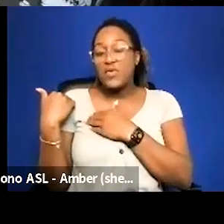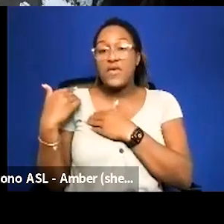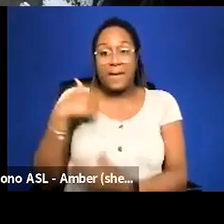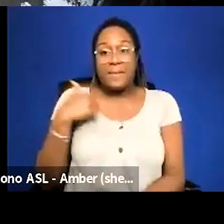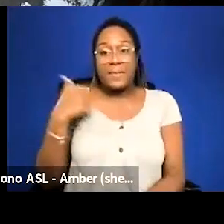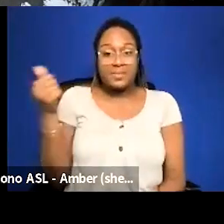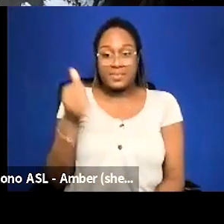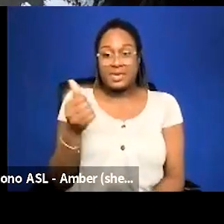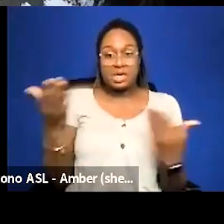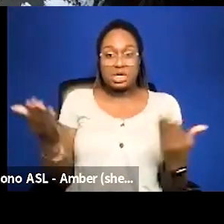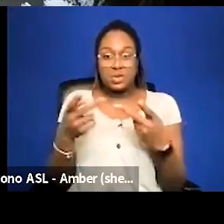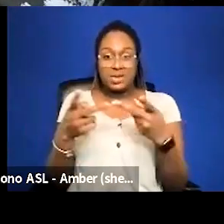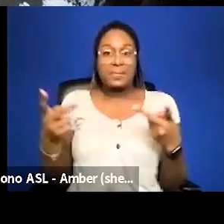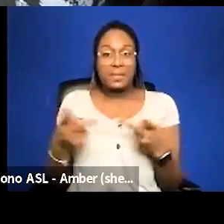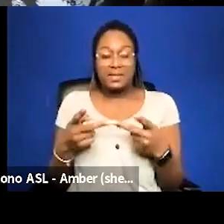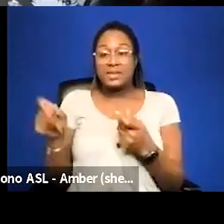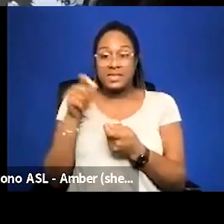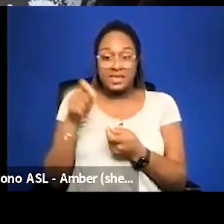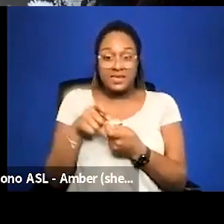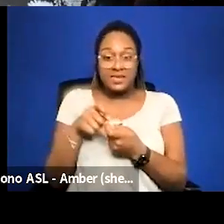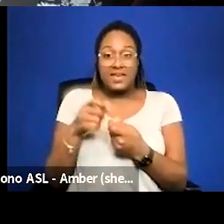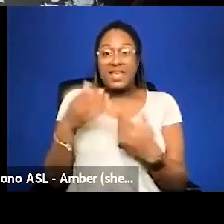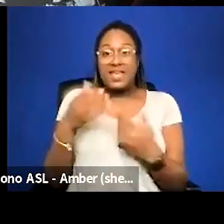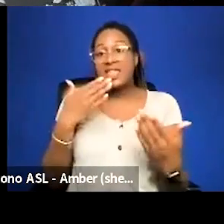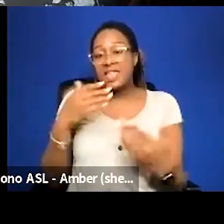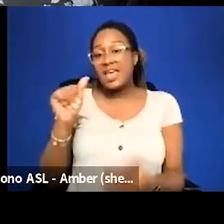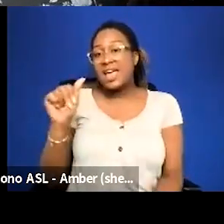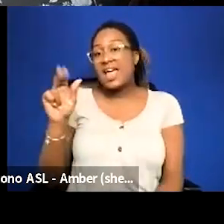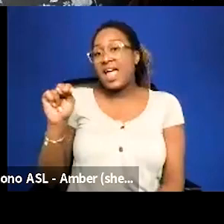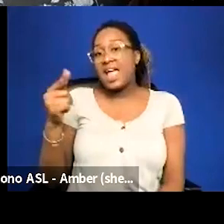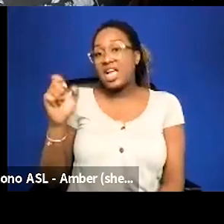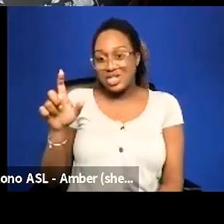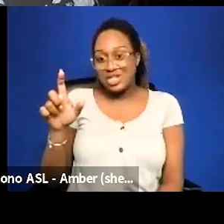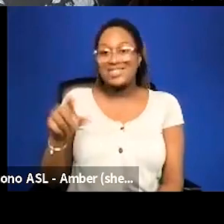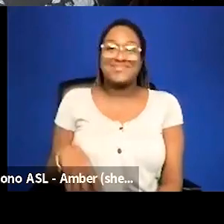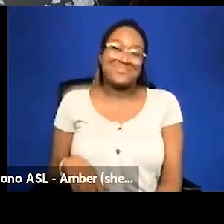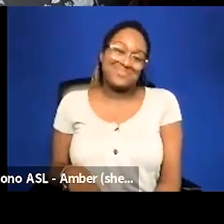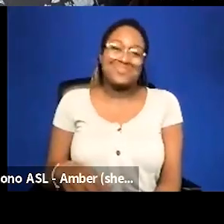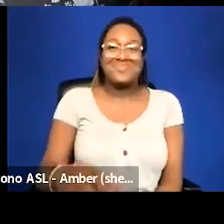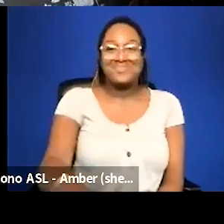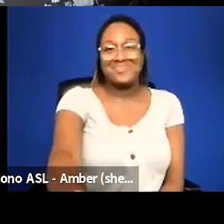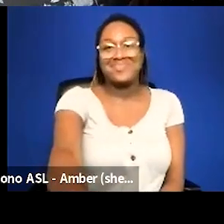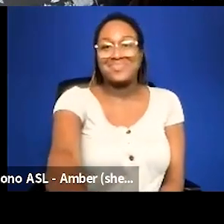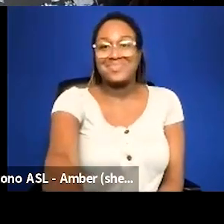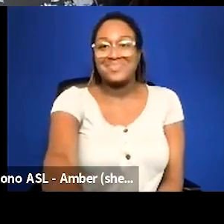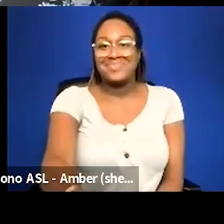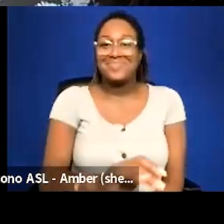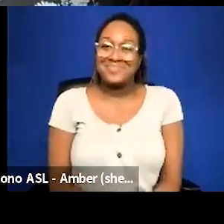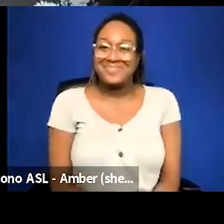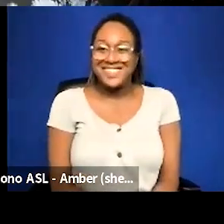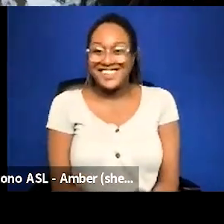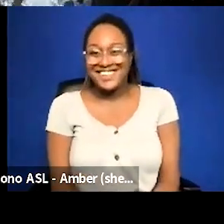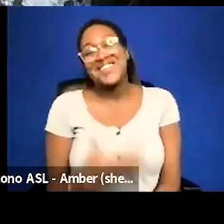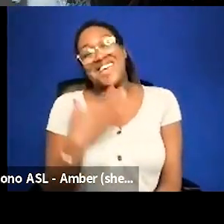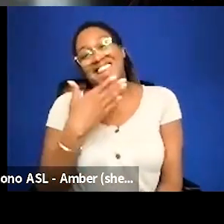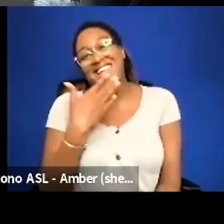this space um specifically thank you angel thank